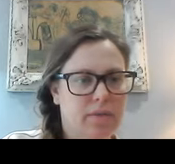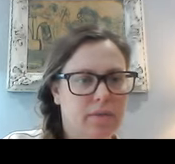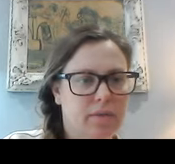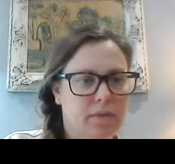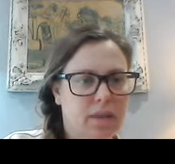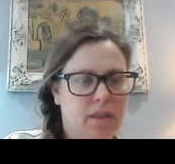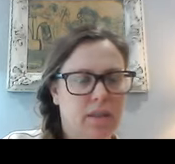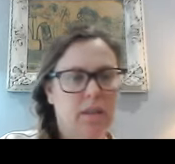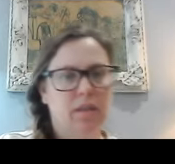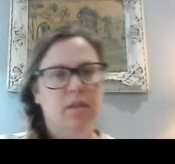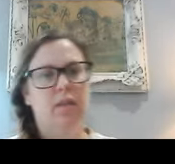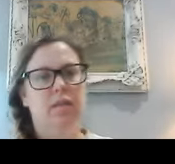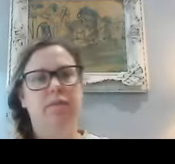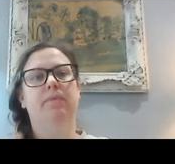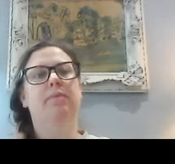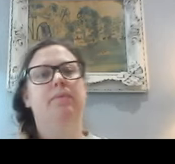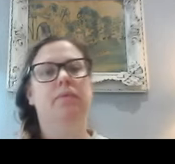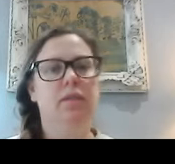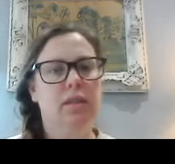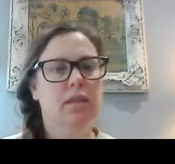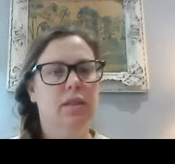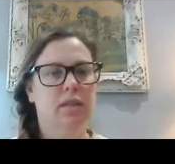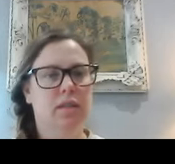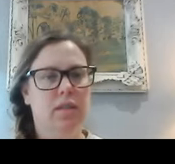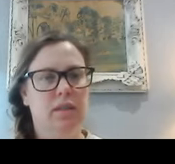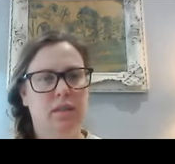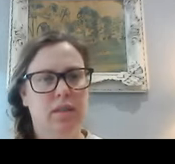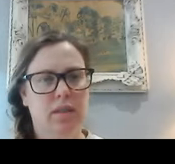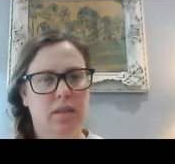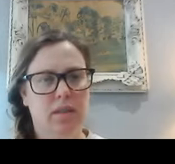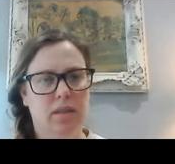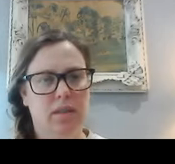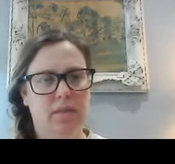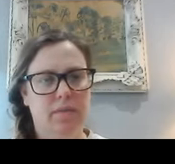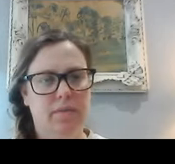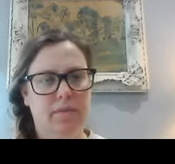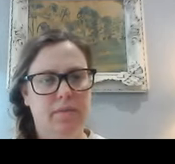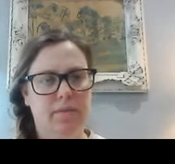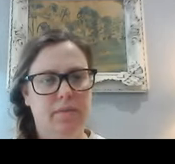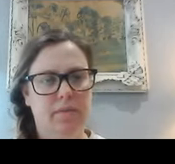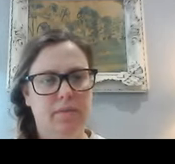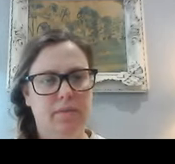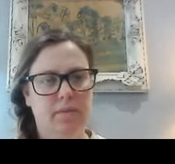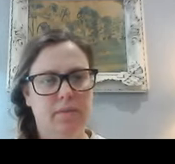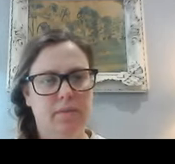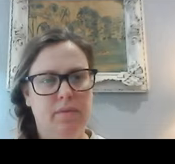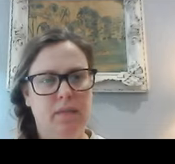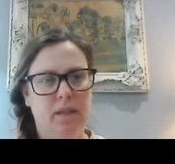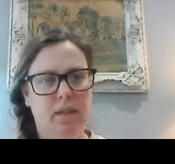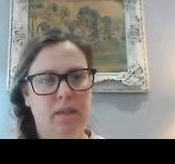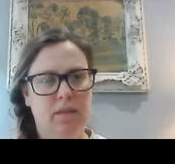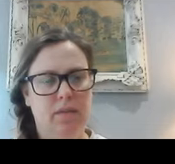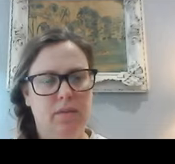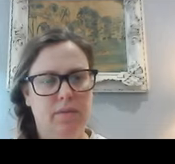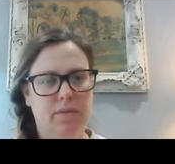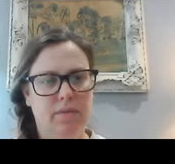uh, for what you're going to propose. So as I said, the course is called the design solution super course. And essentially we